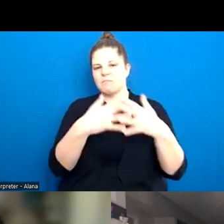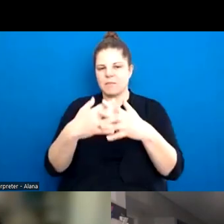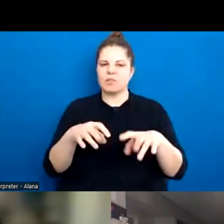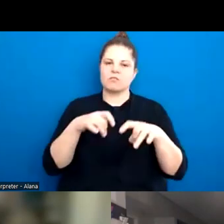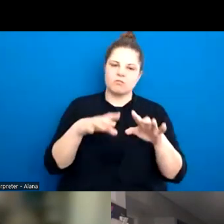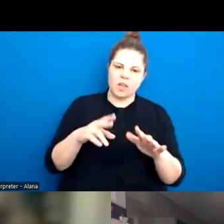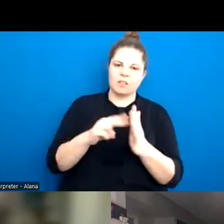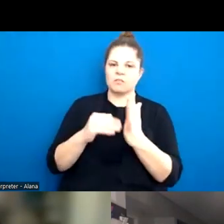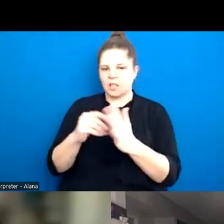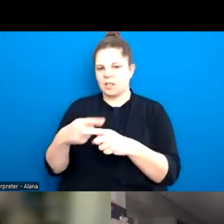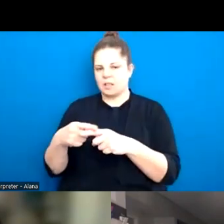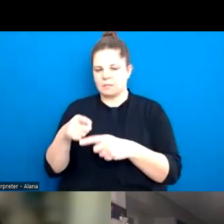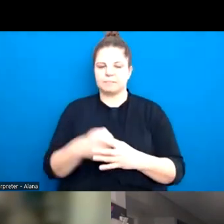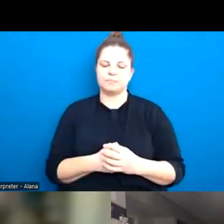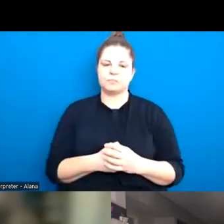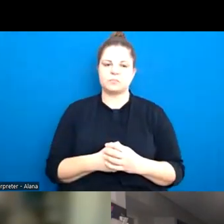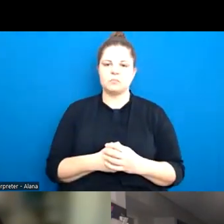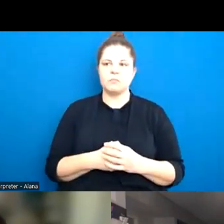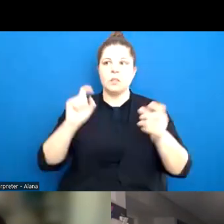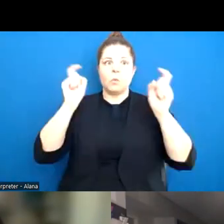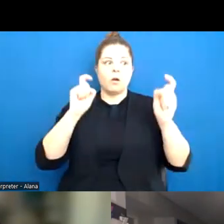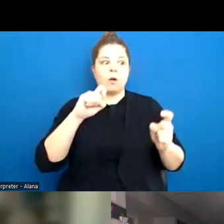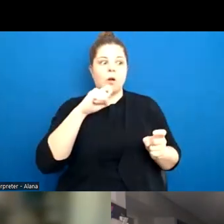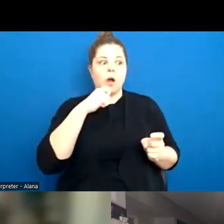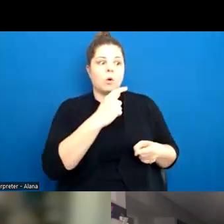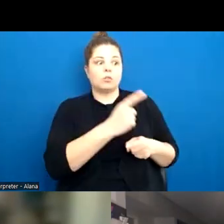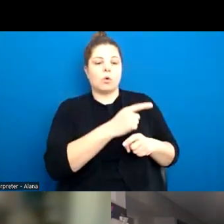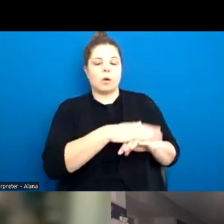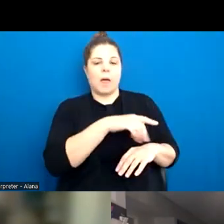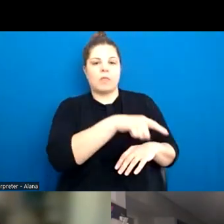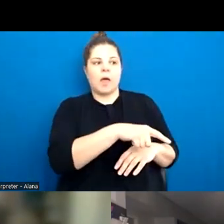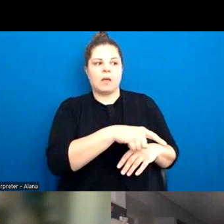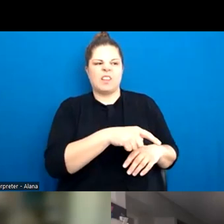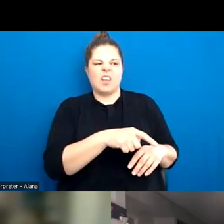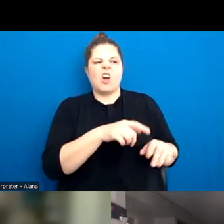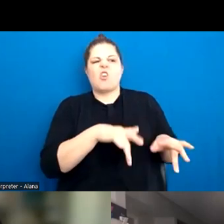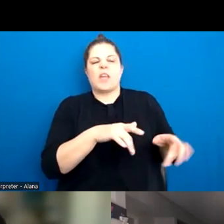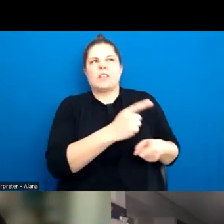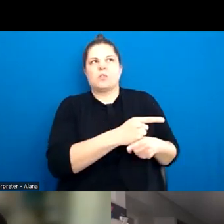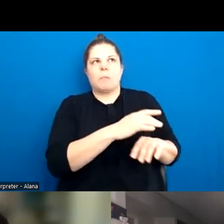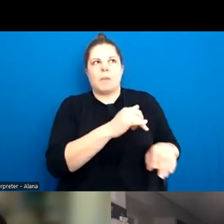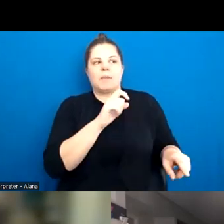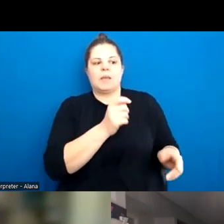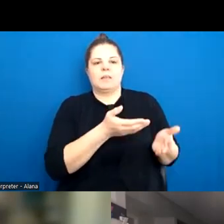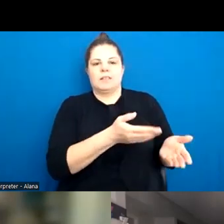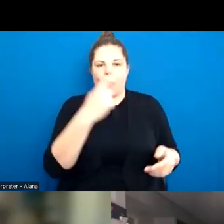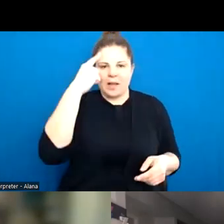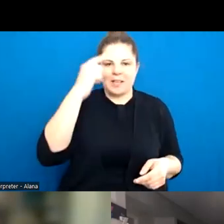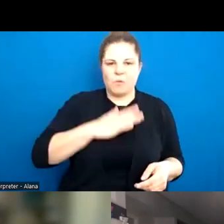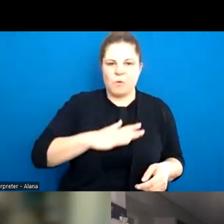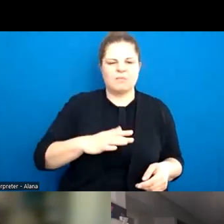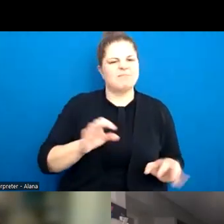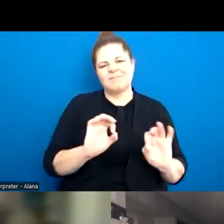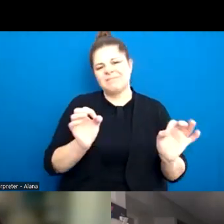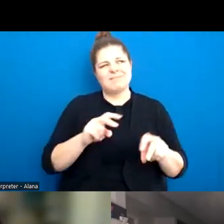it too early, that we're going to give them the idea they're getting those ideas everywhere. They've grown up with sex all around them. It's all over the internet.